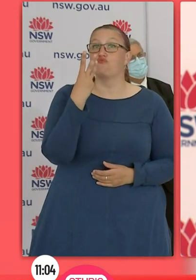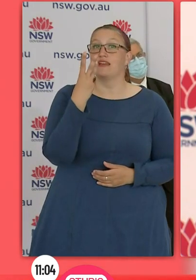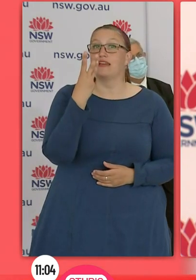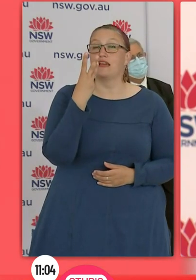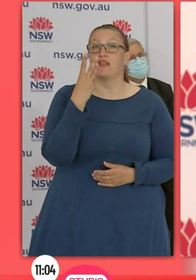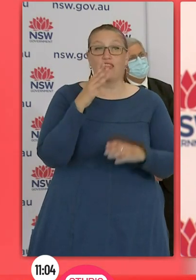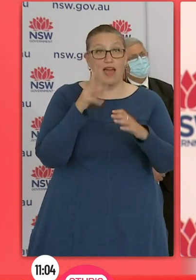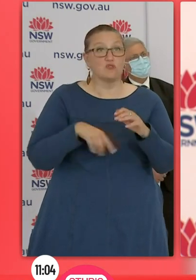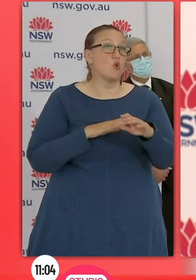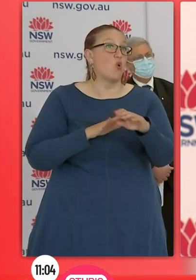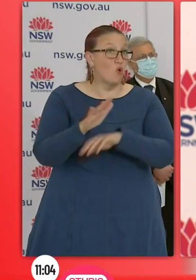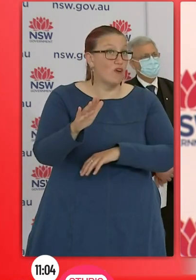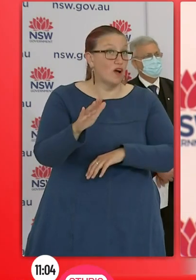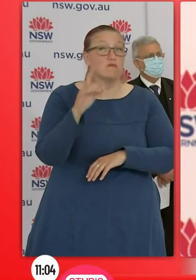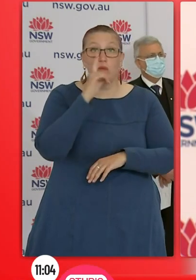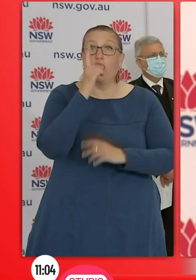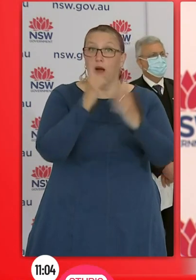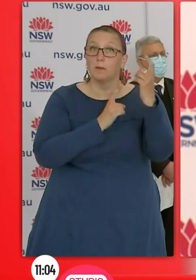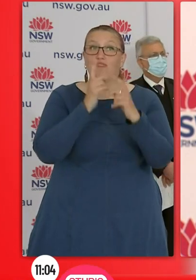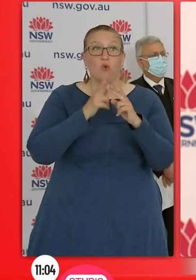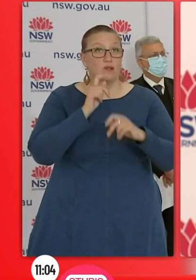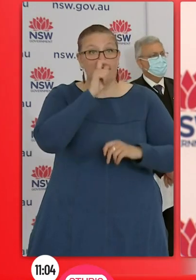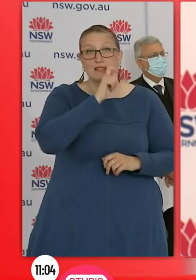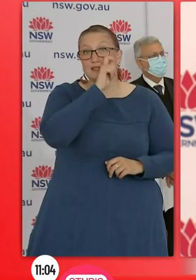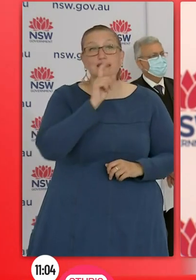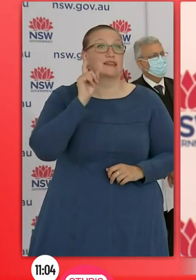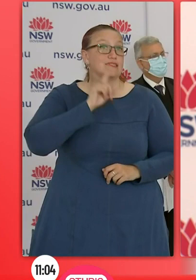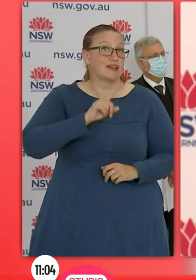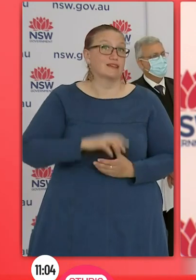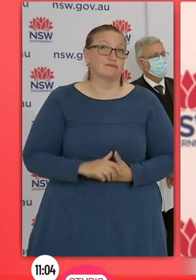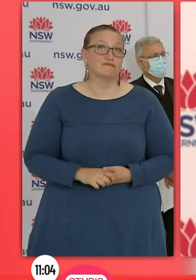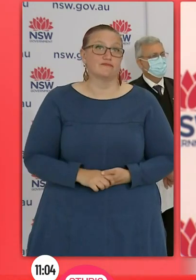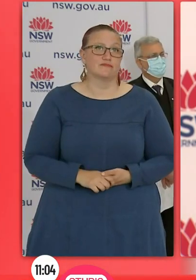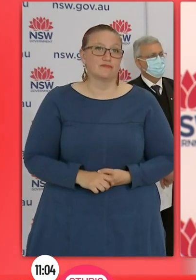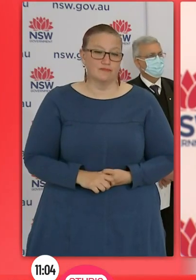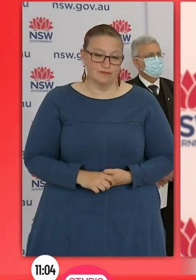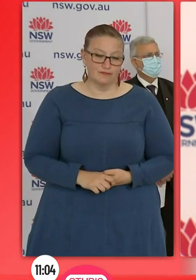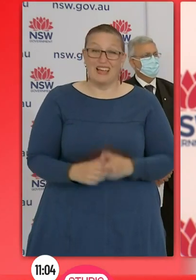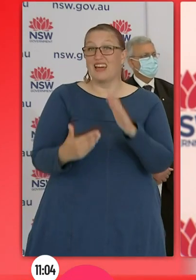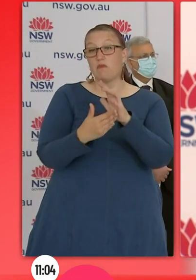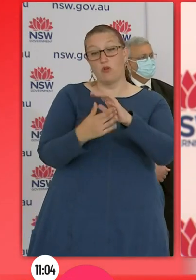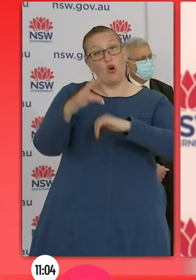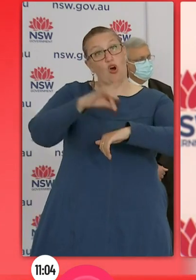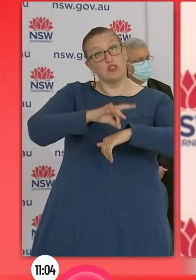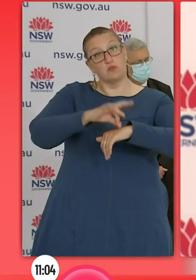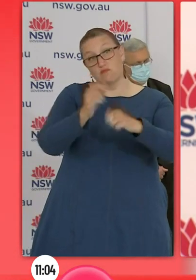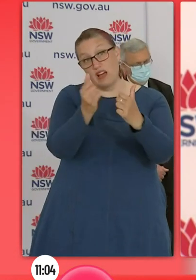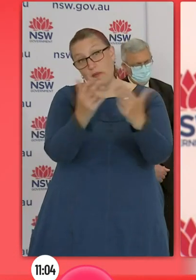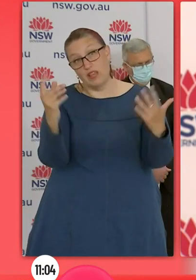tests reported till 8pm last night. In hospital at the moment we have